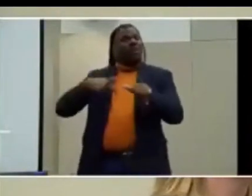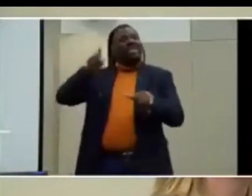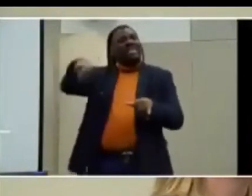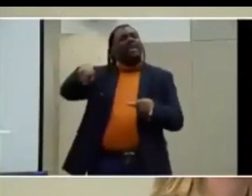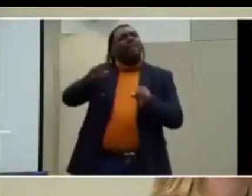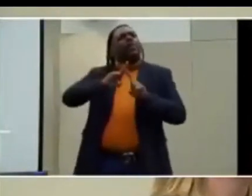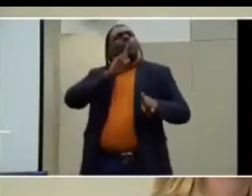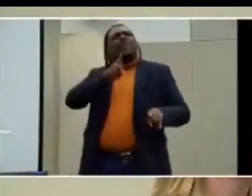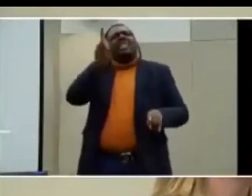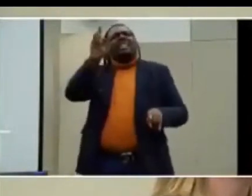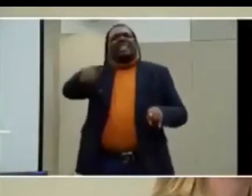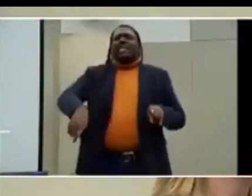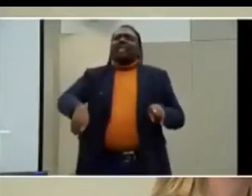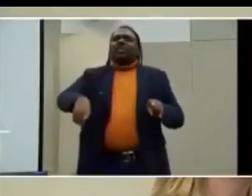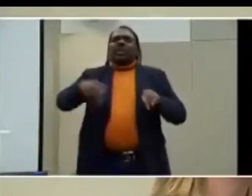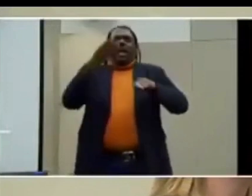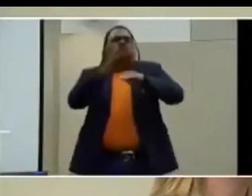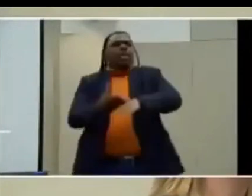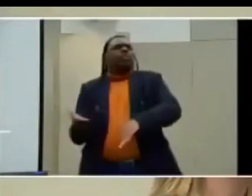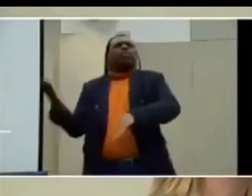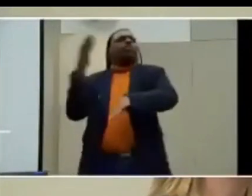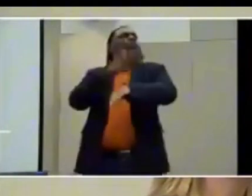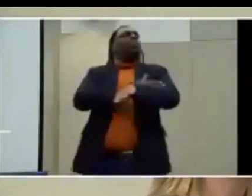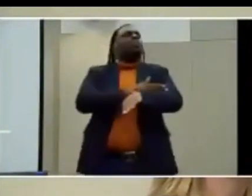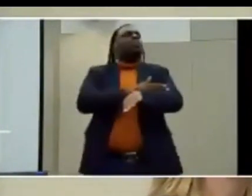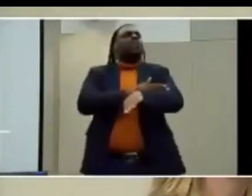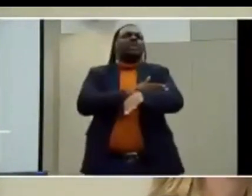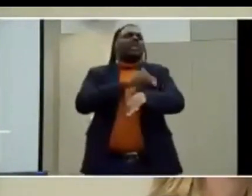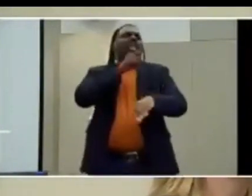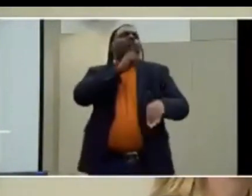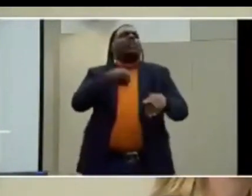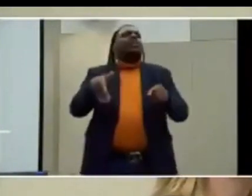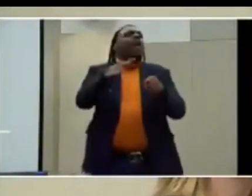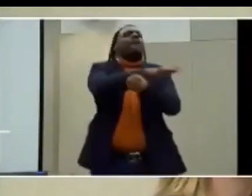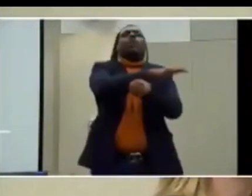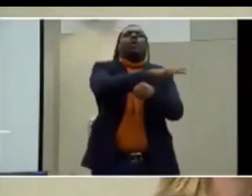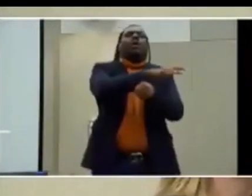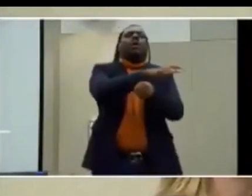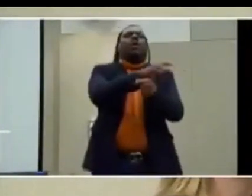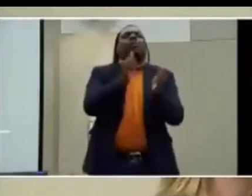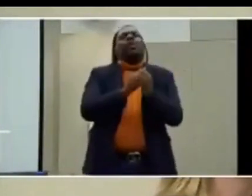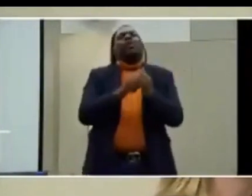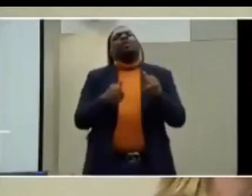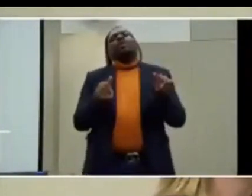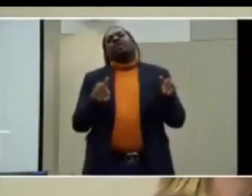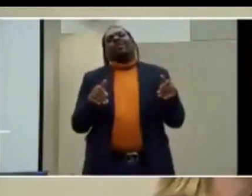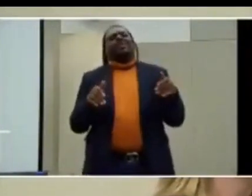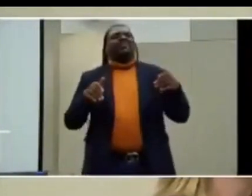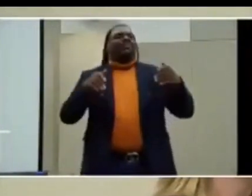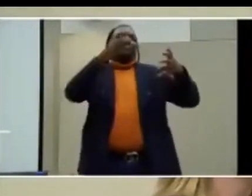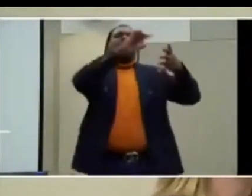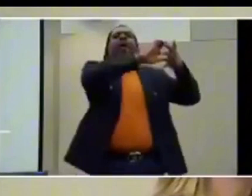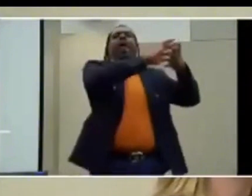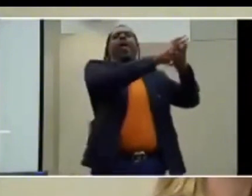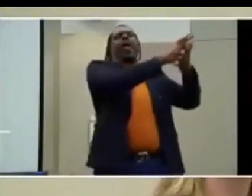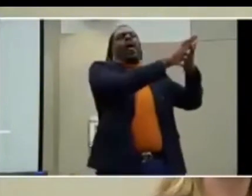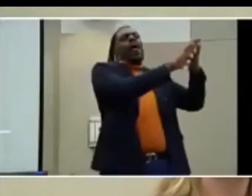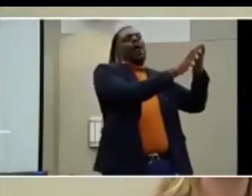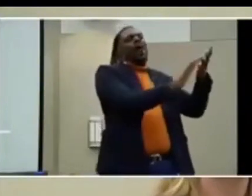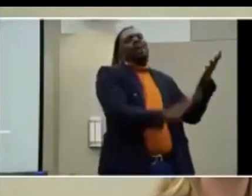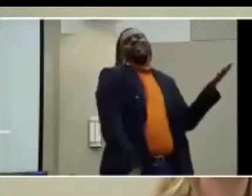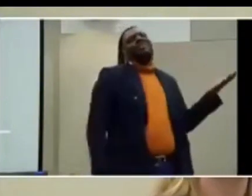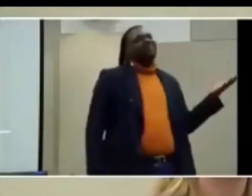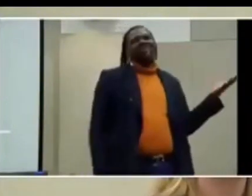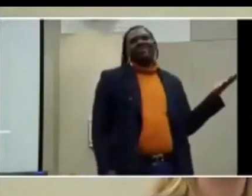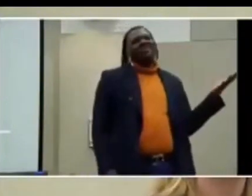but we really need to expand them. They don't fully cover the difference between a standard wheelchair user and a power wheelchair user. It